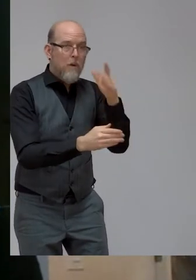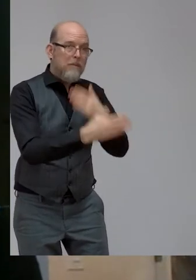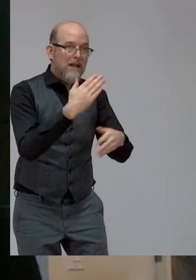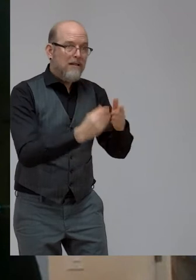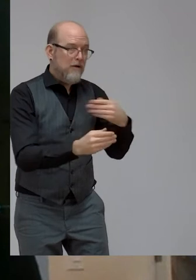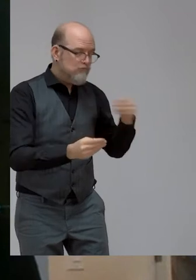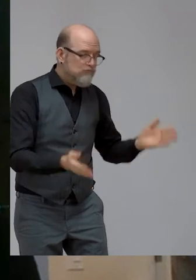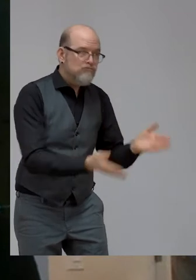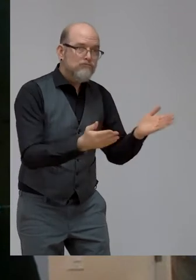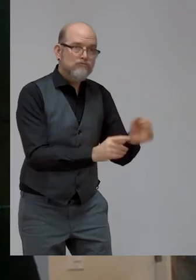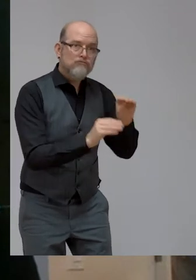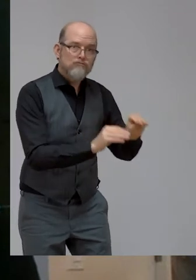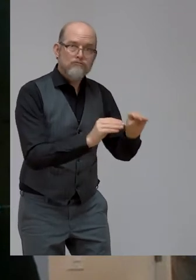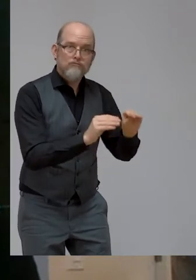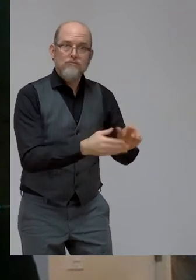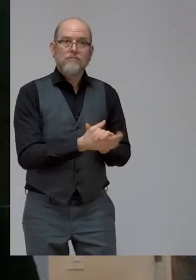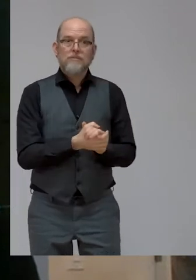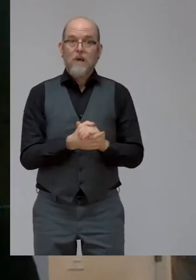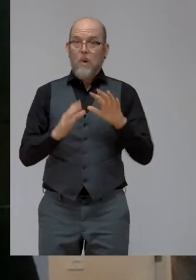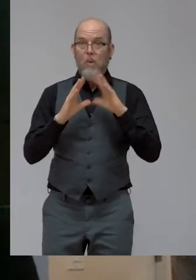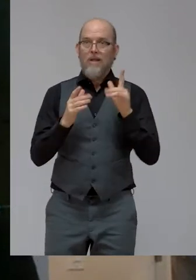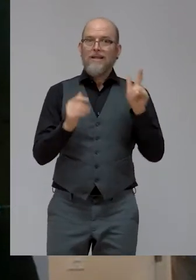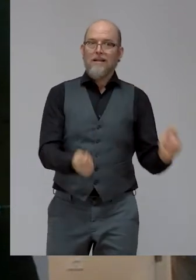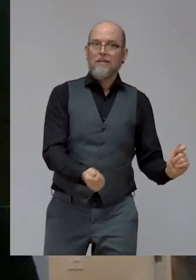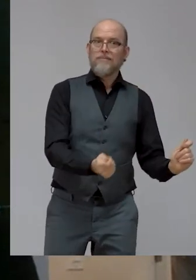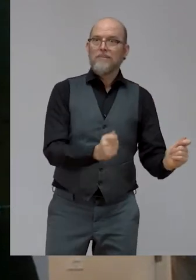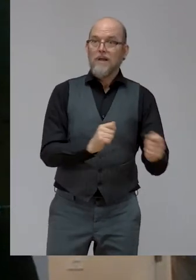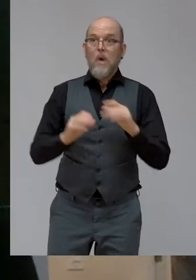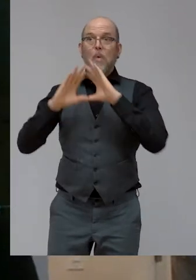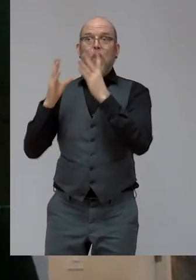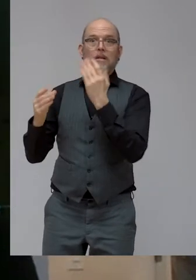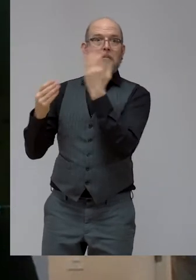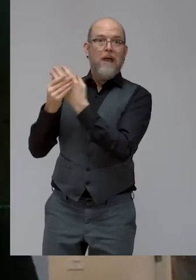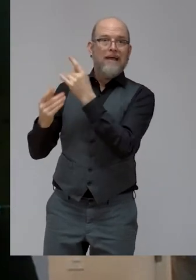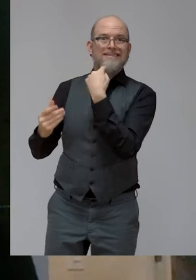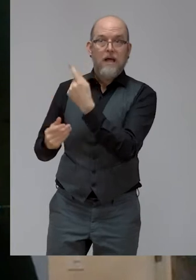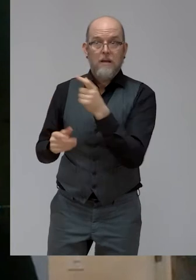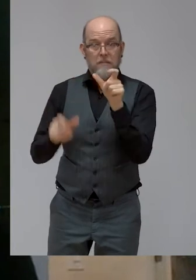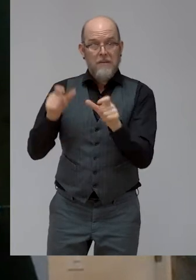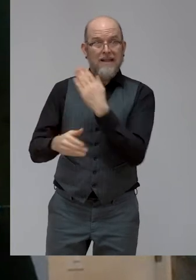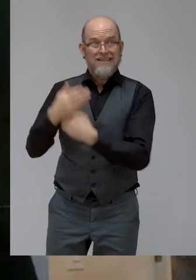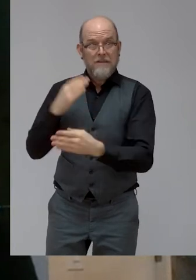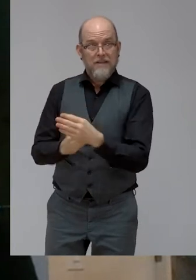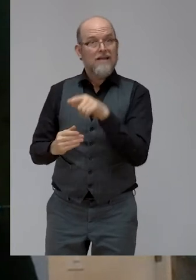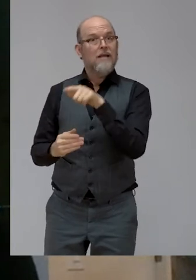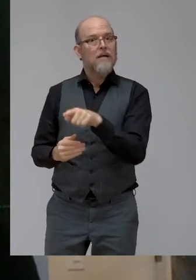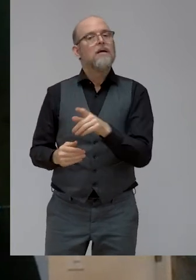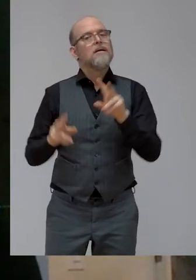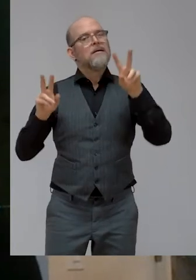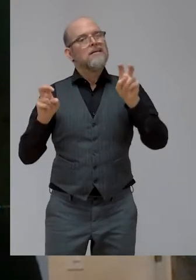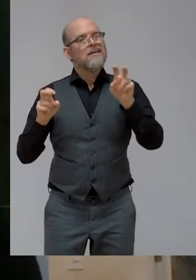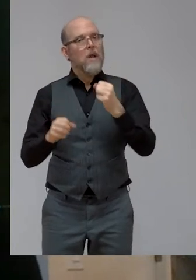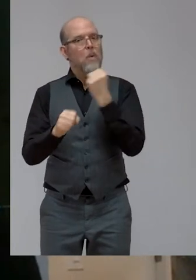The World Bank recognizes that the employment rates of persons with disabilities are lower than the rates of persons without disabilities.